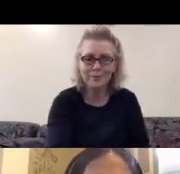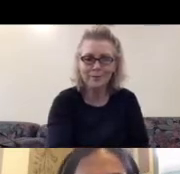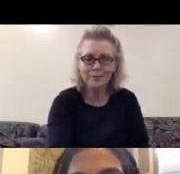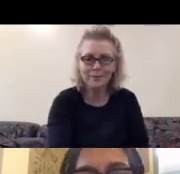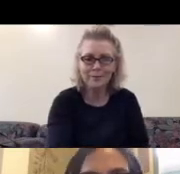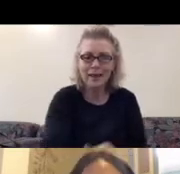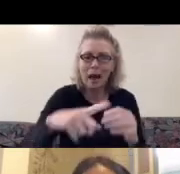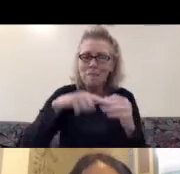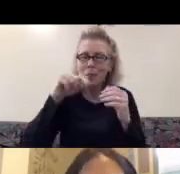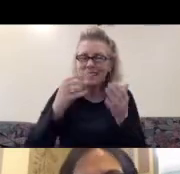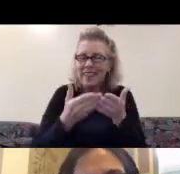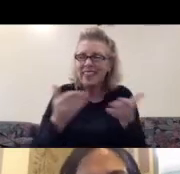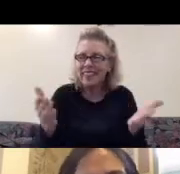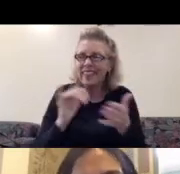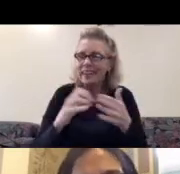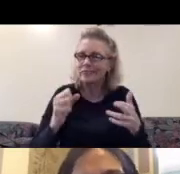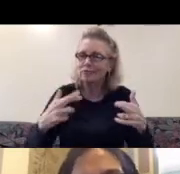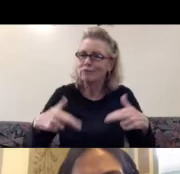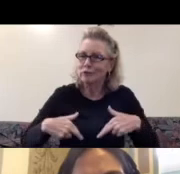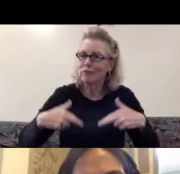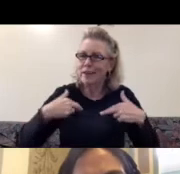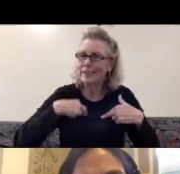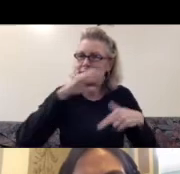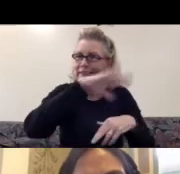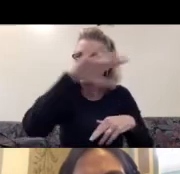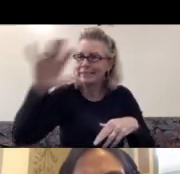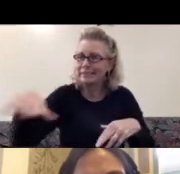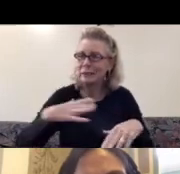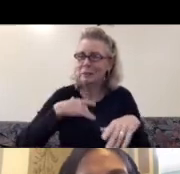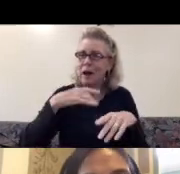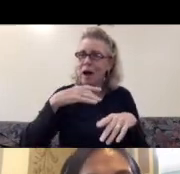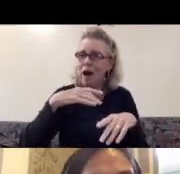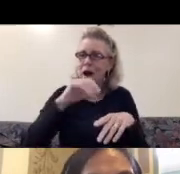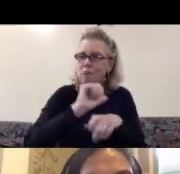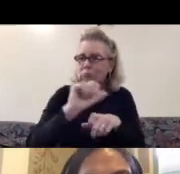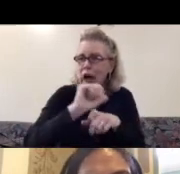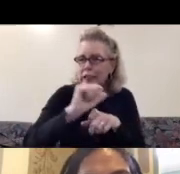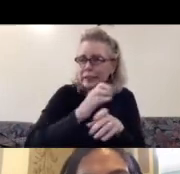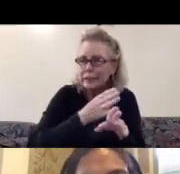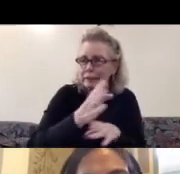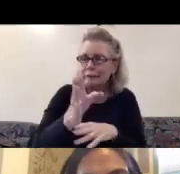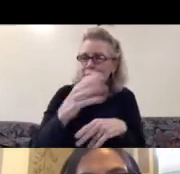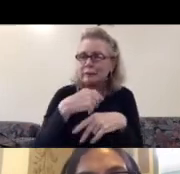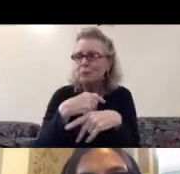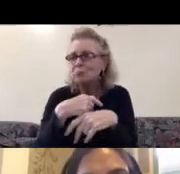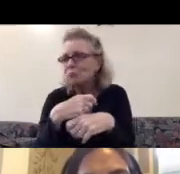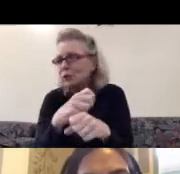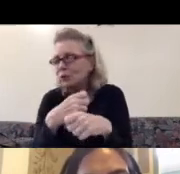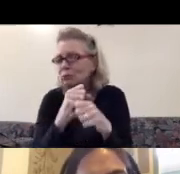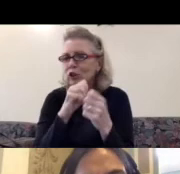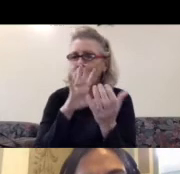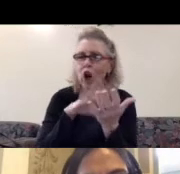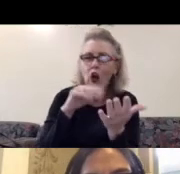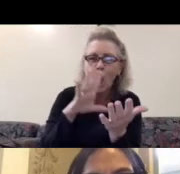theme, which is the residencies. My practice has producing, learning, being at